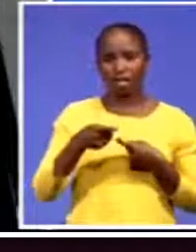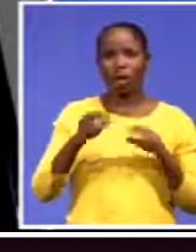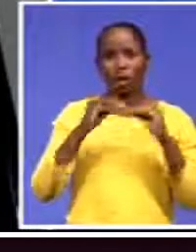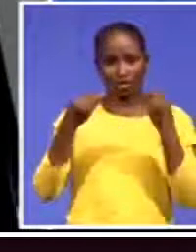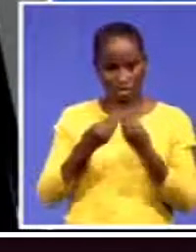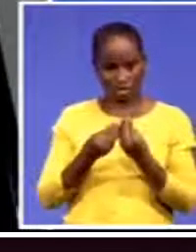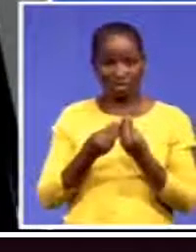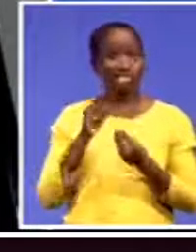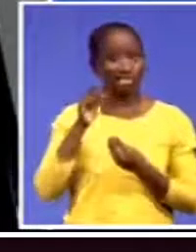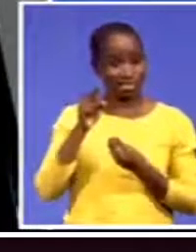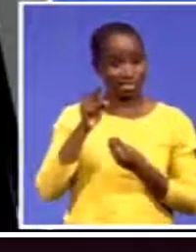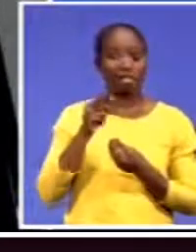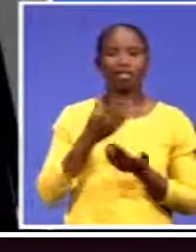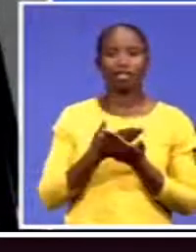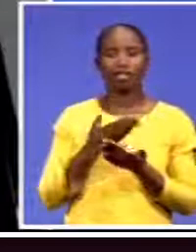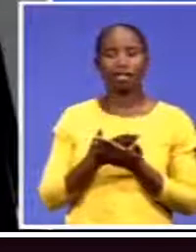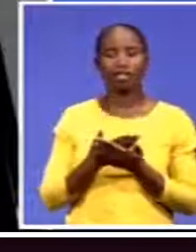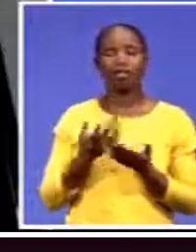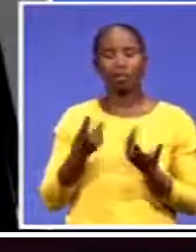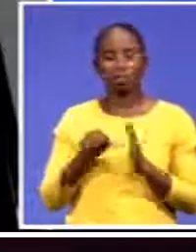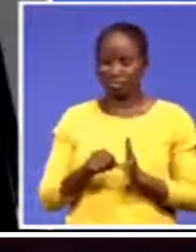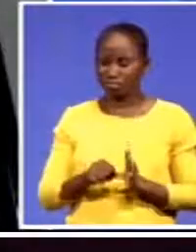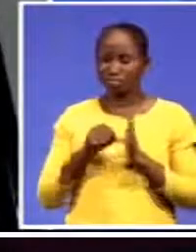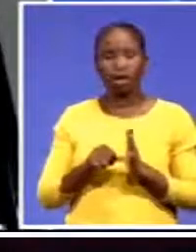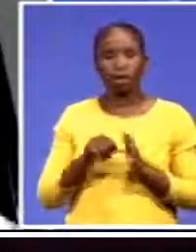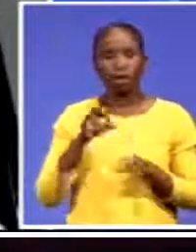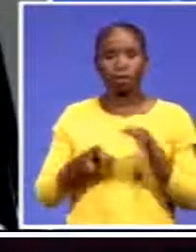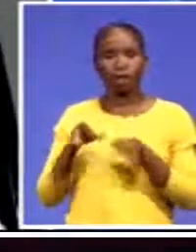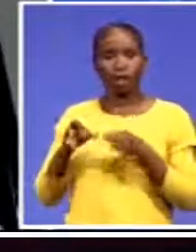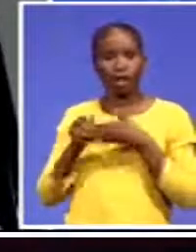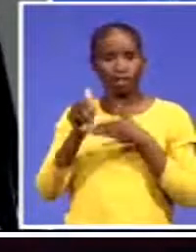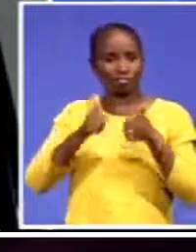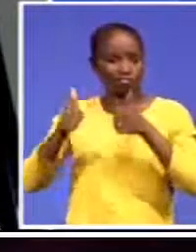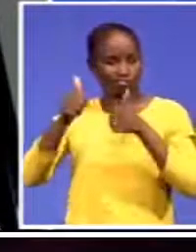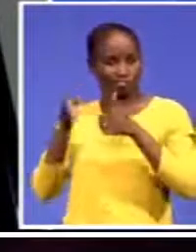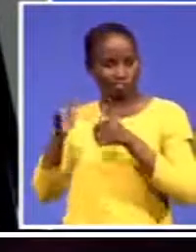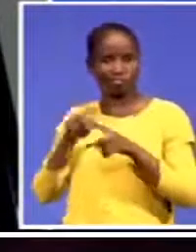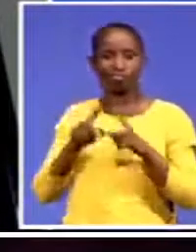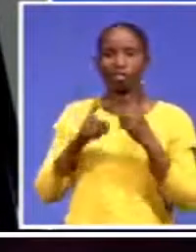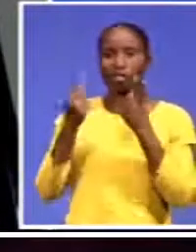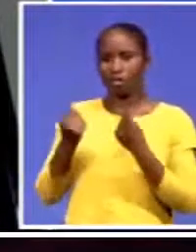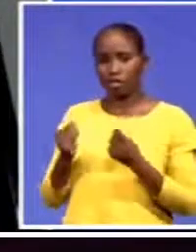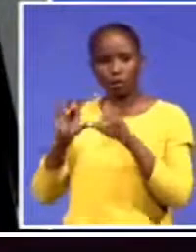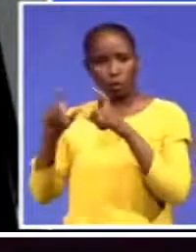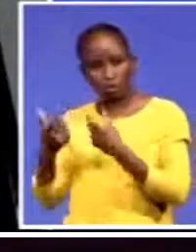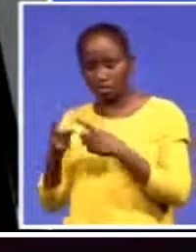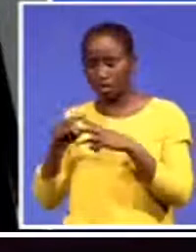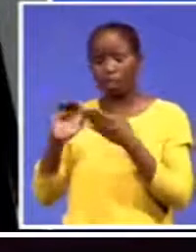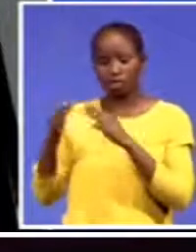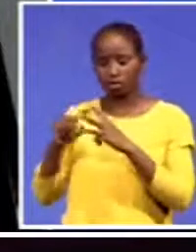of our key political trade leaders, the trade finance community, the investment community, and the small and medium-sized